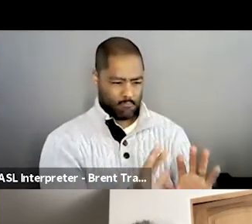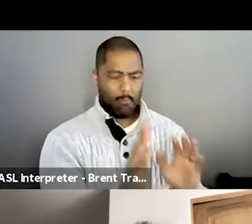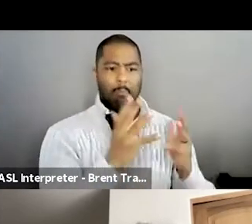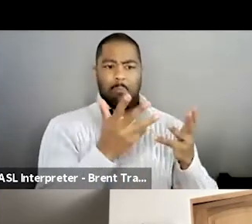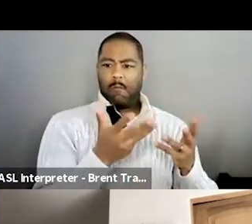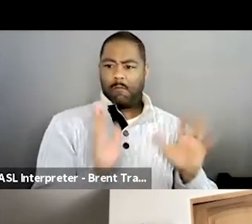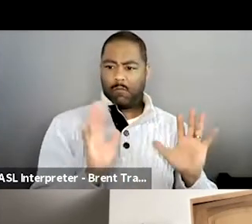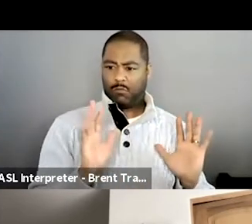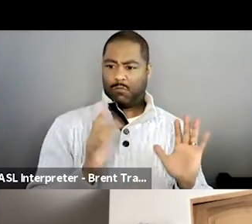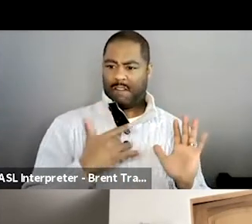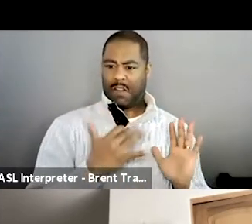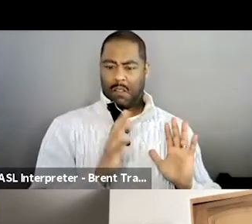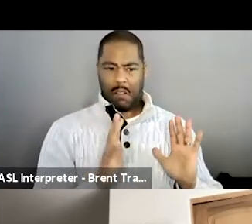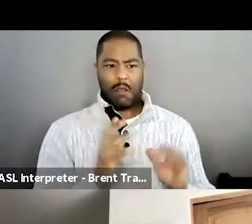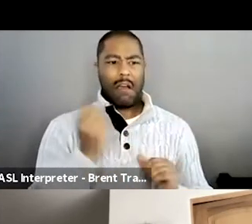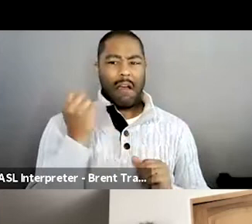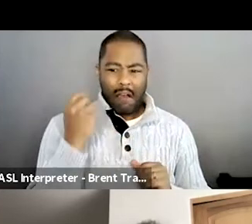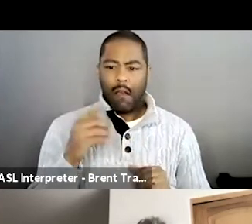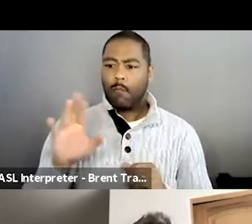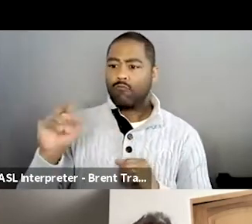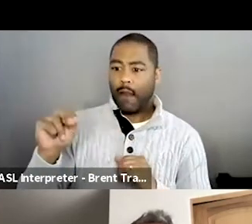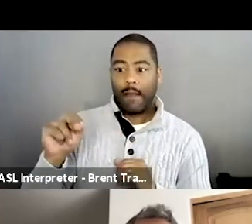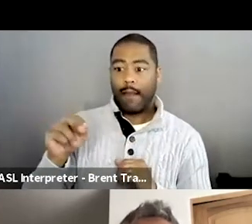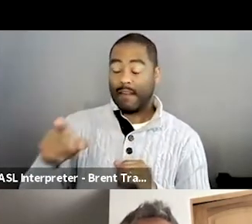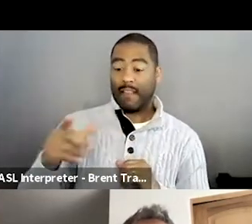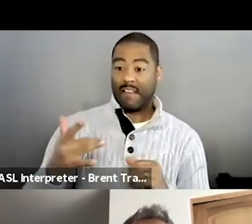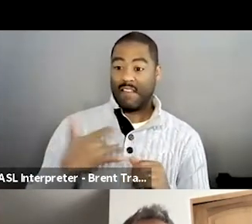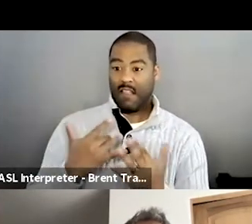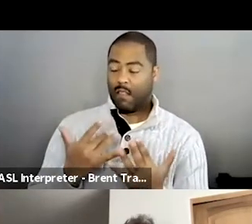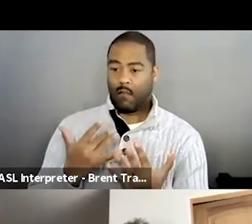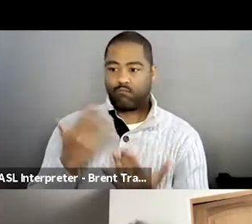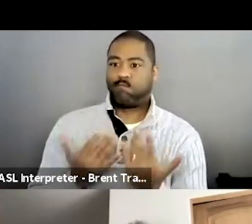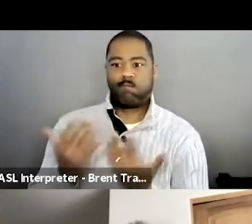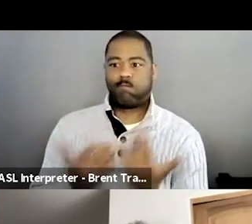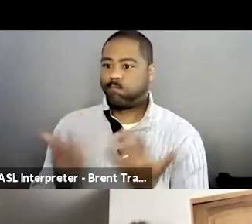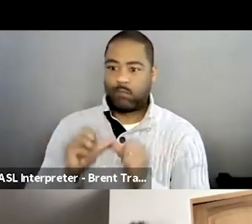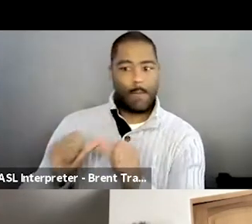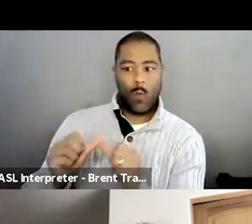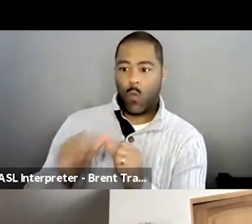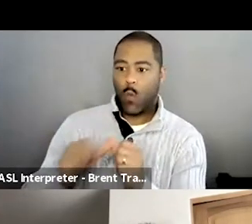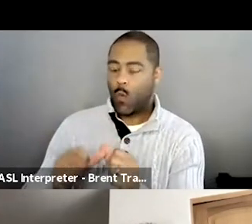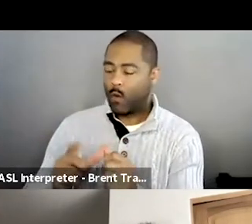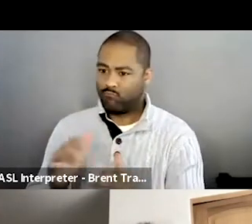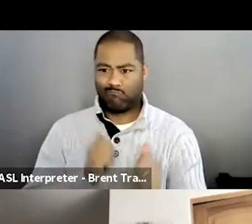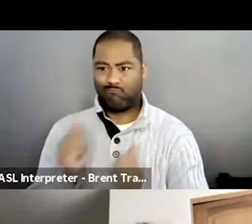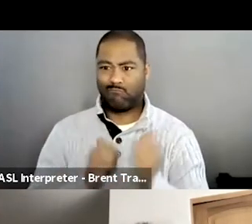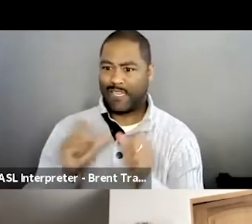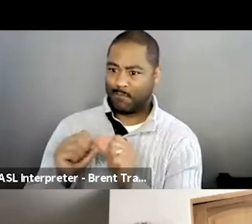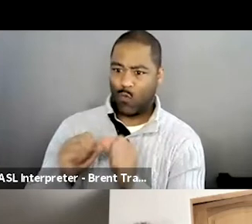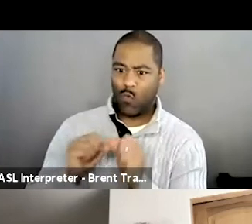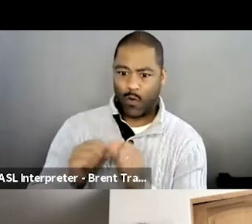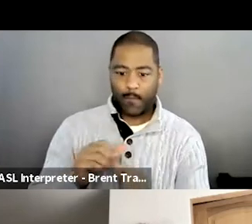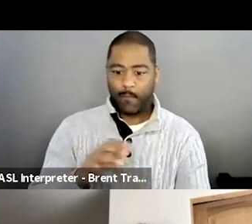out on it. And he kind of was the fire to keep going, honestly. And, and really, so for the second half of the movie, Brian